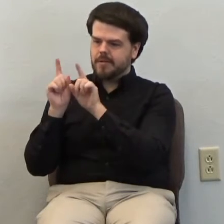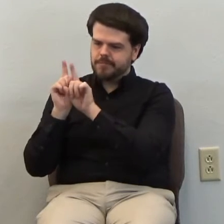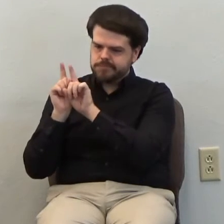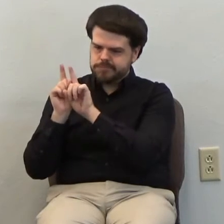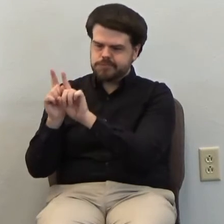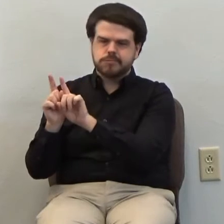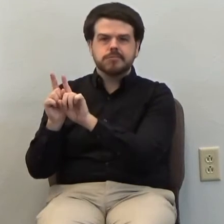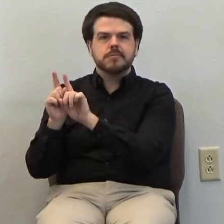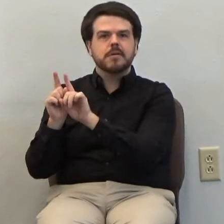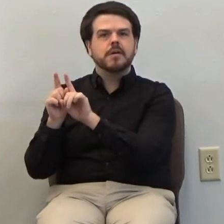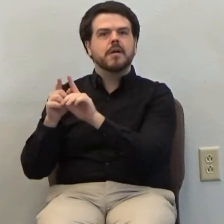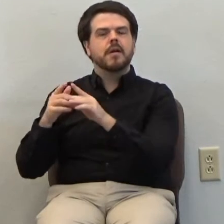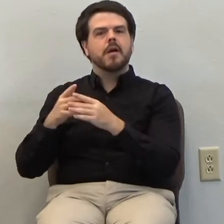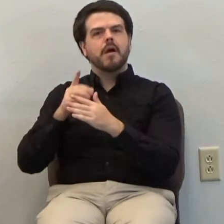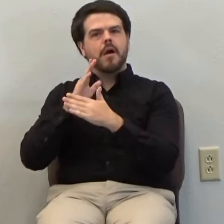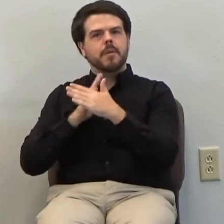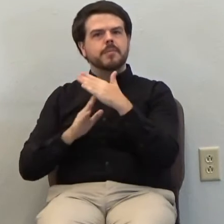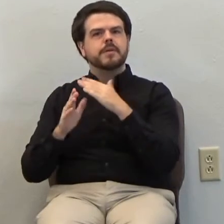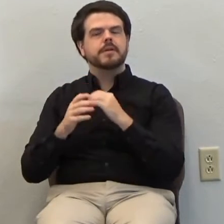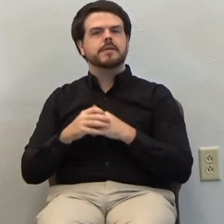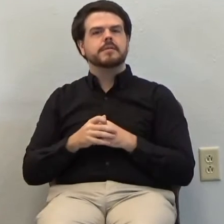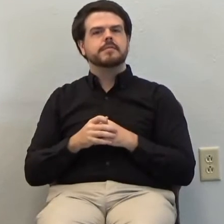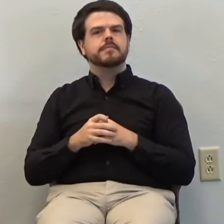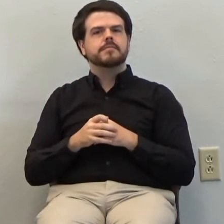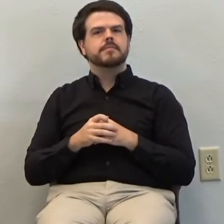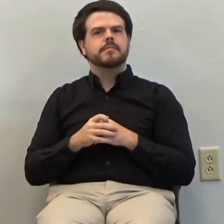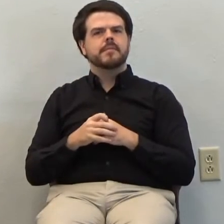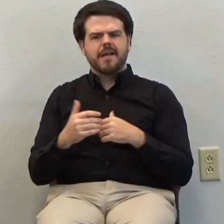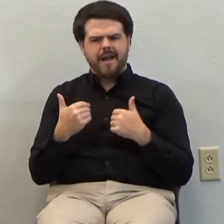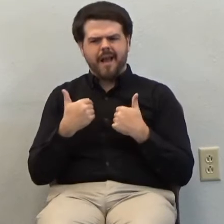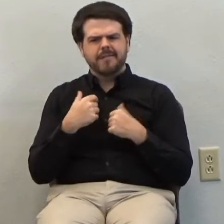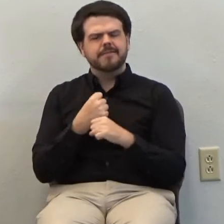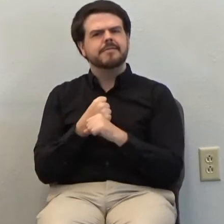security because He will love you and He cares for you.